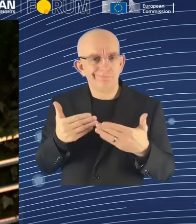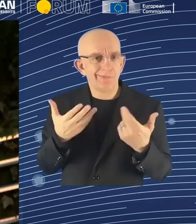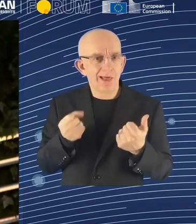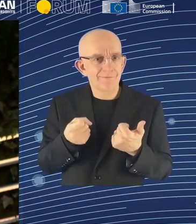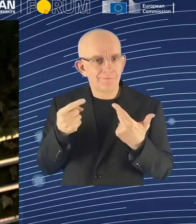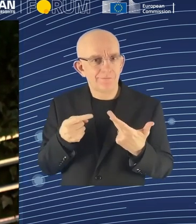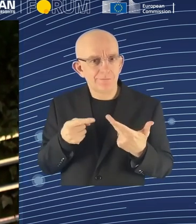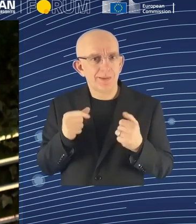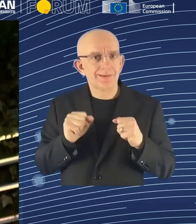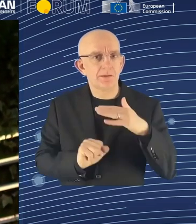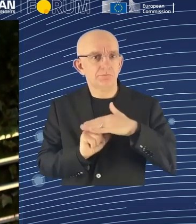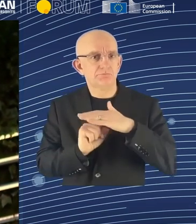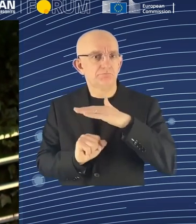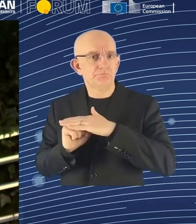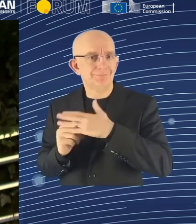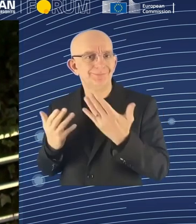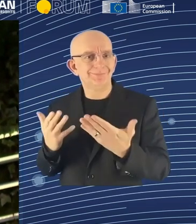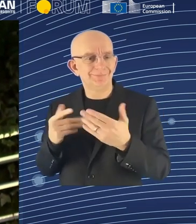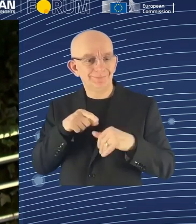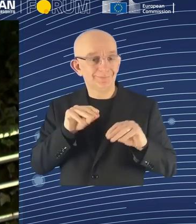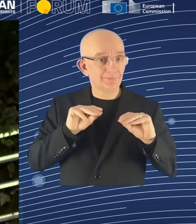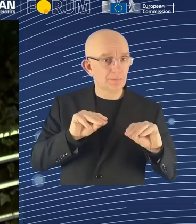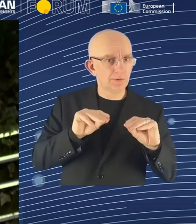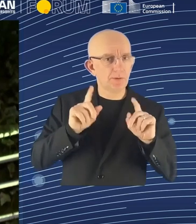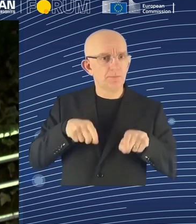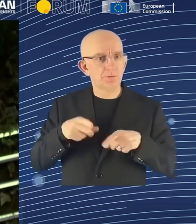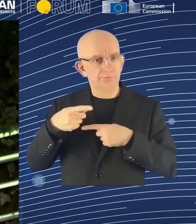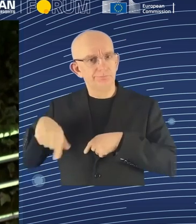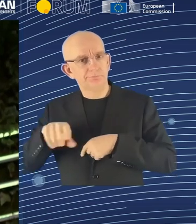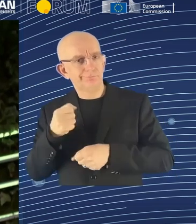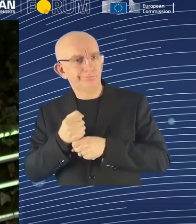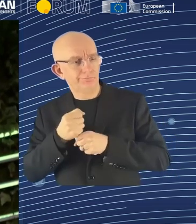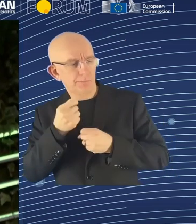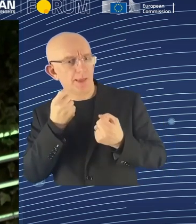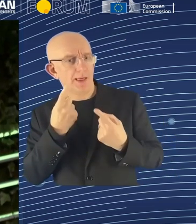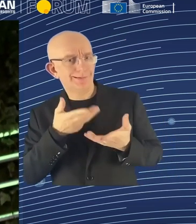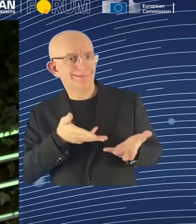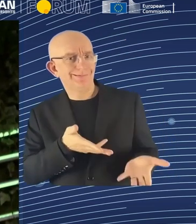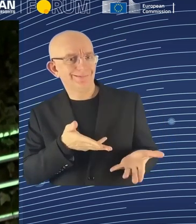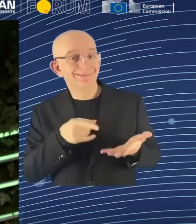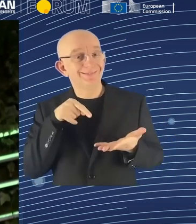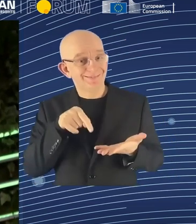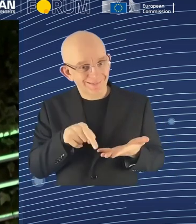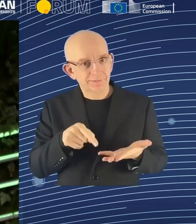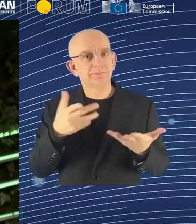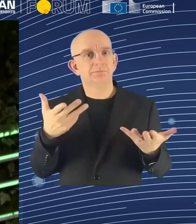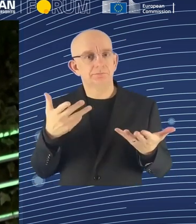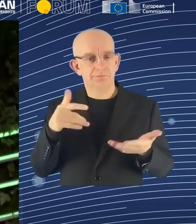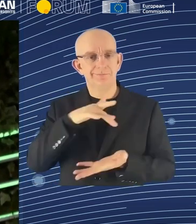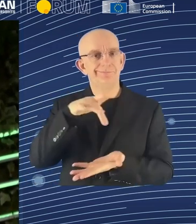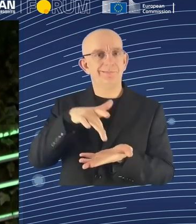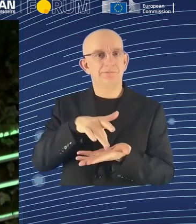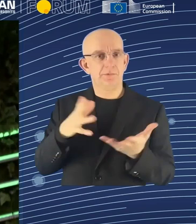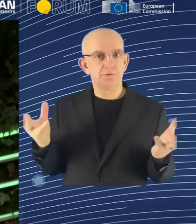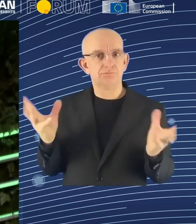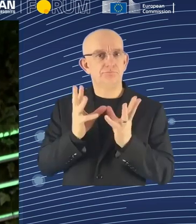can really help. Another interesting aspect that came out of the European Parliament of Enterprises